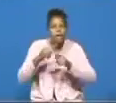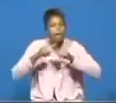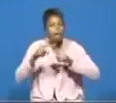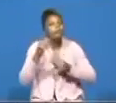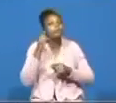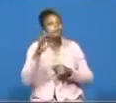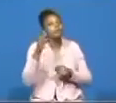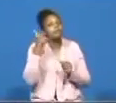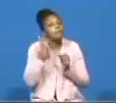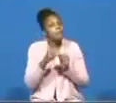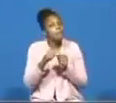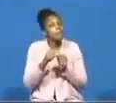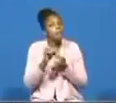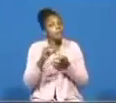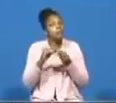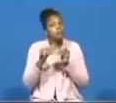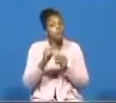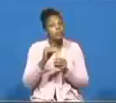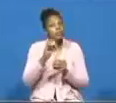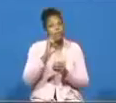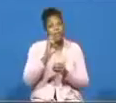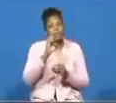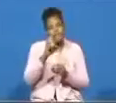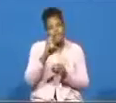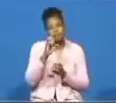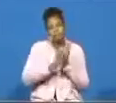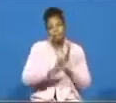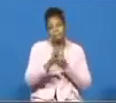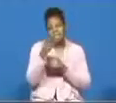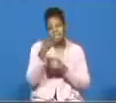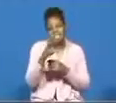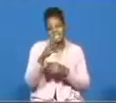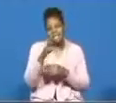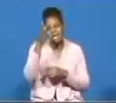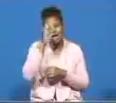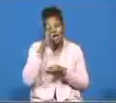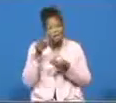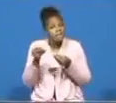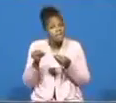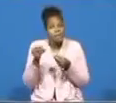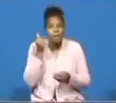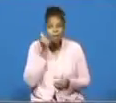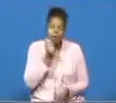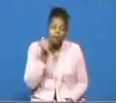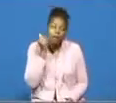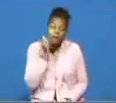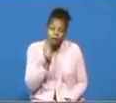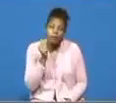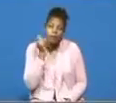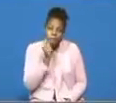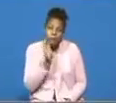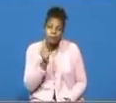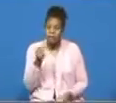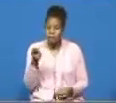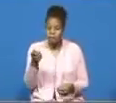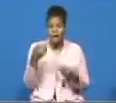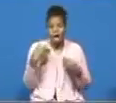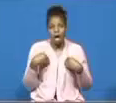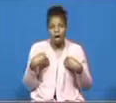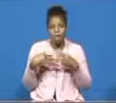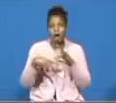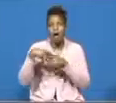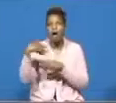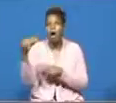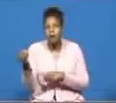exodus chapter 16 uh god provided for them every day every day they had to go out